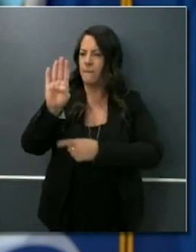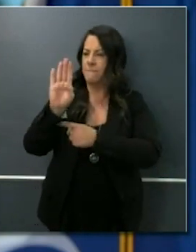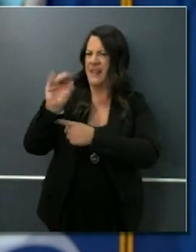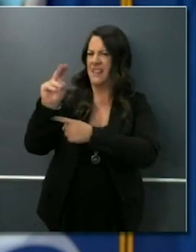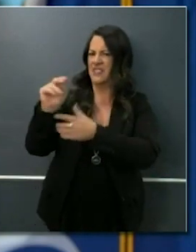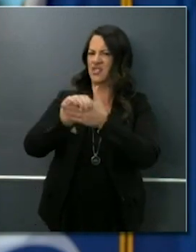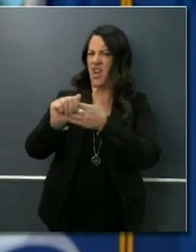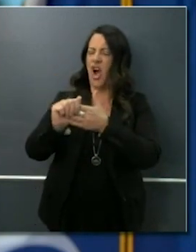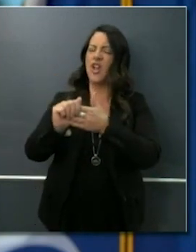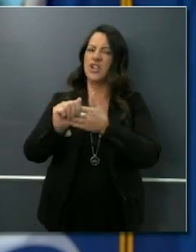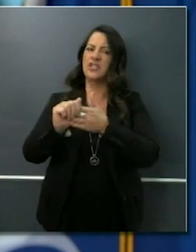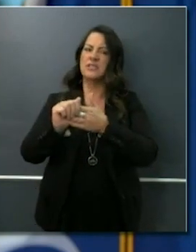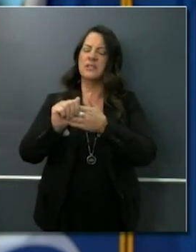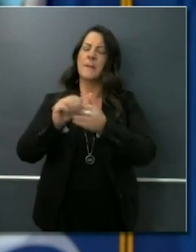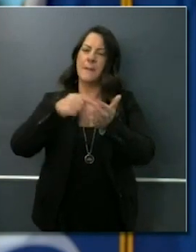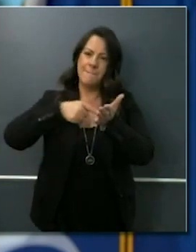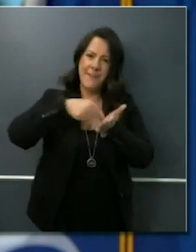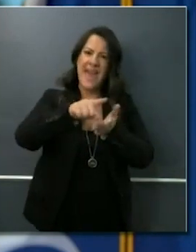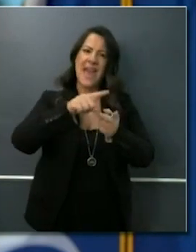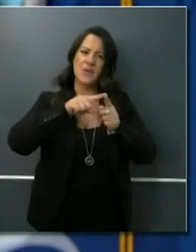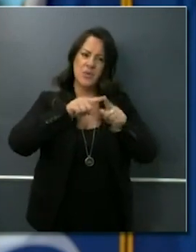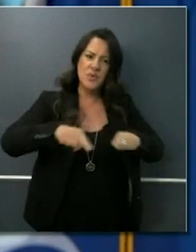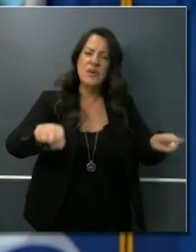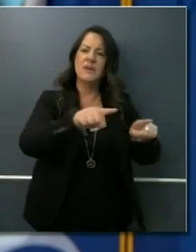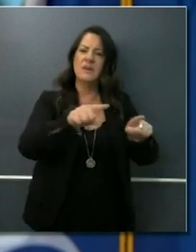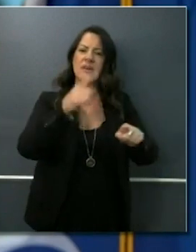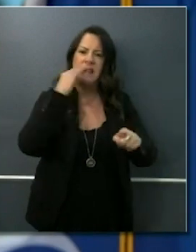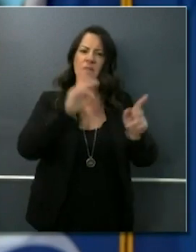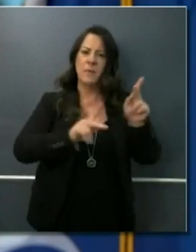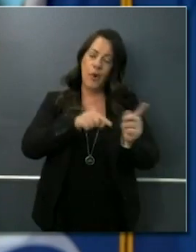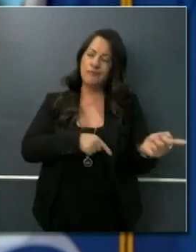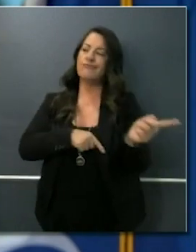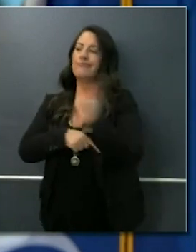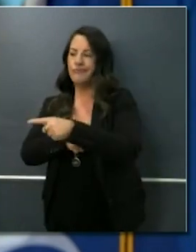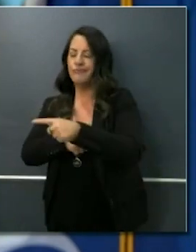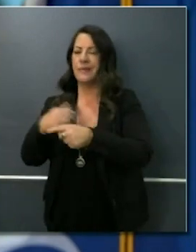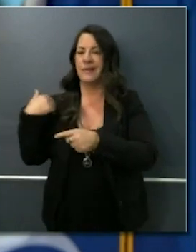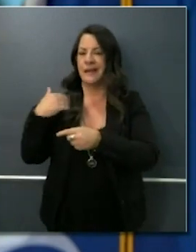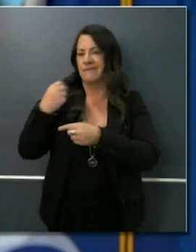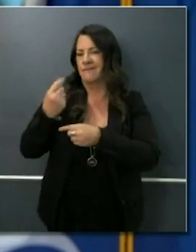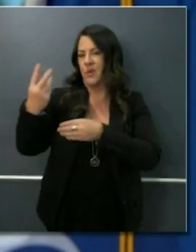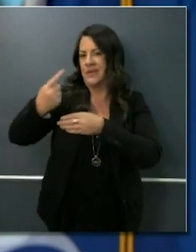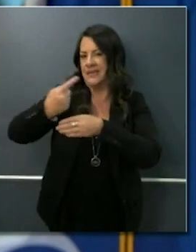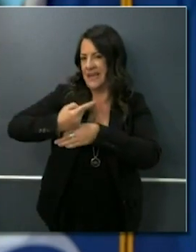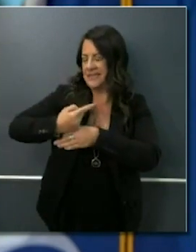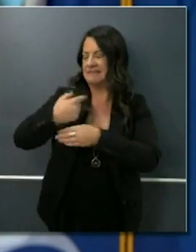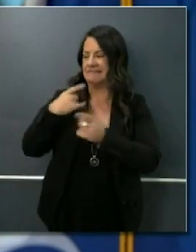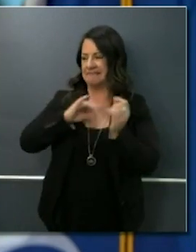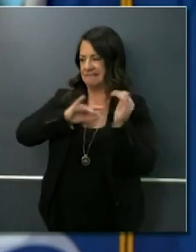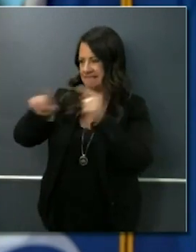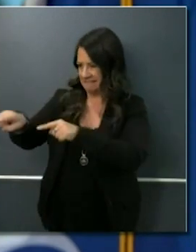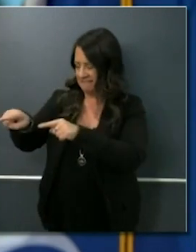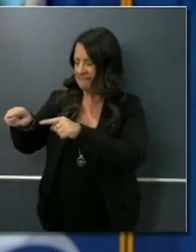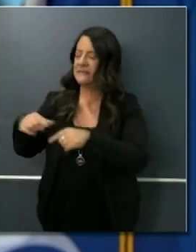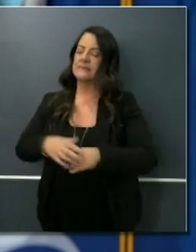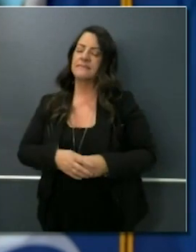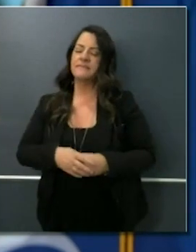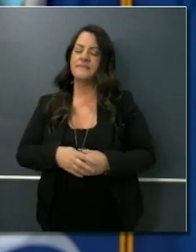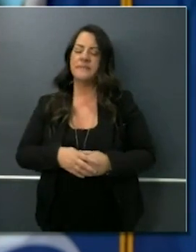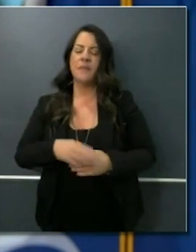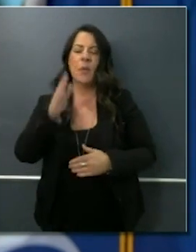been distributed $4.4 billion since March 15. Later this week, we will be putting text